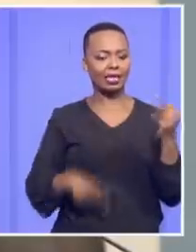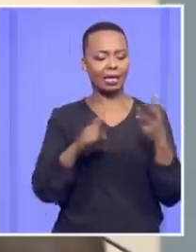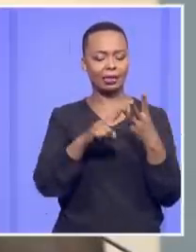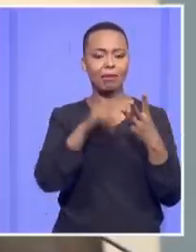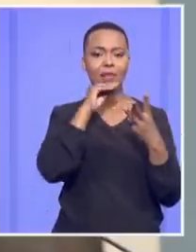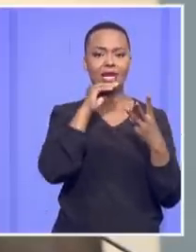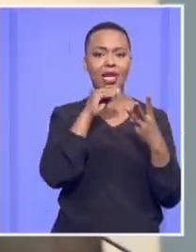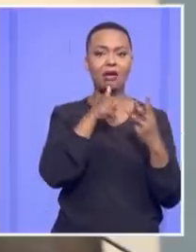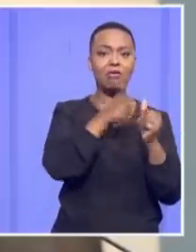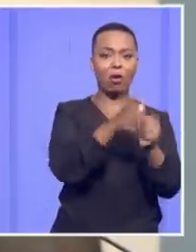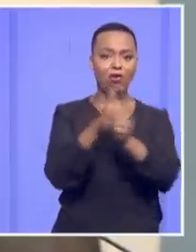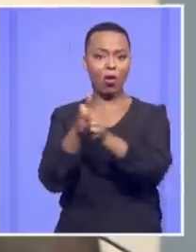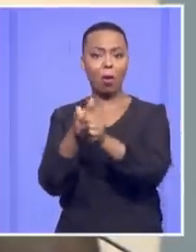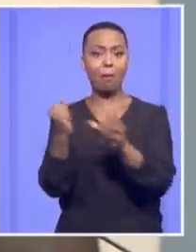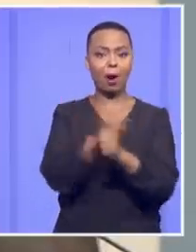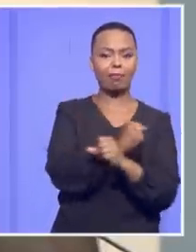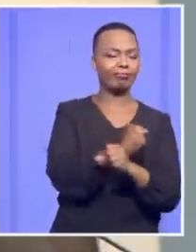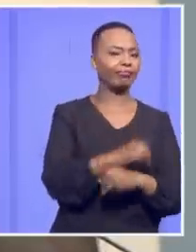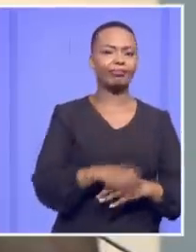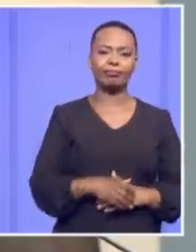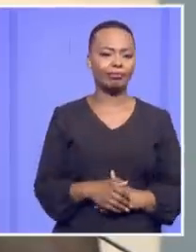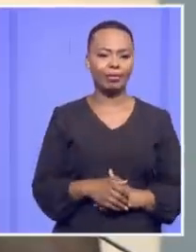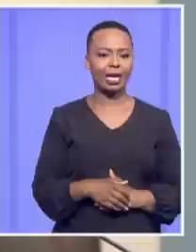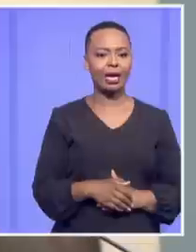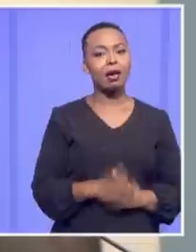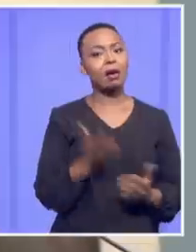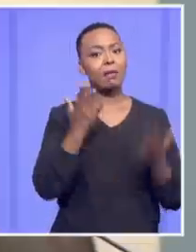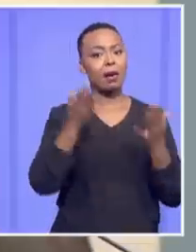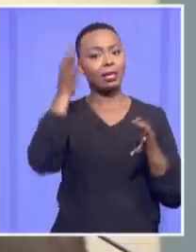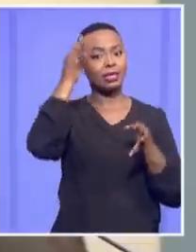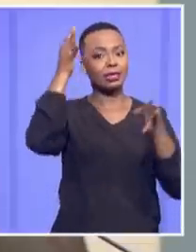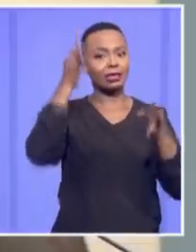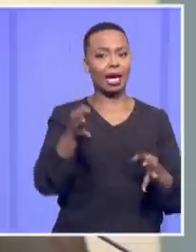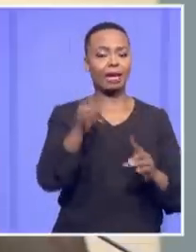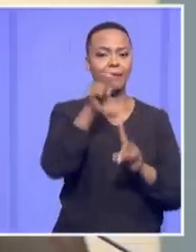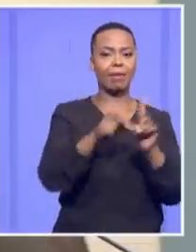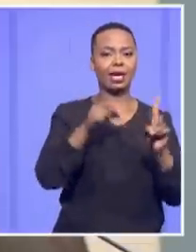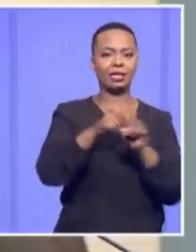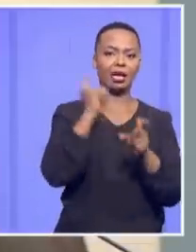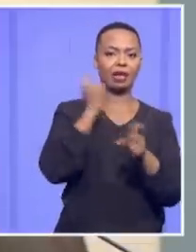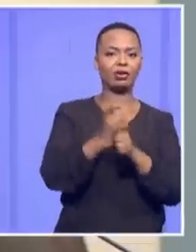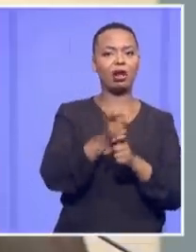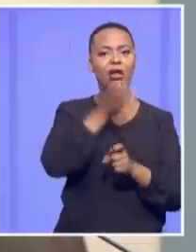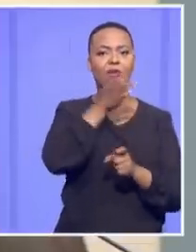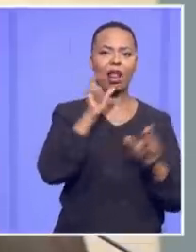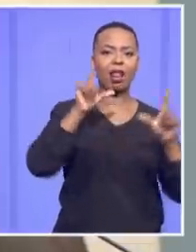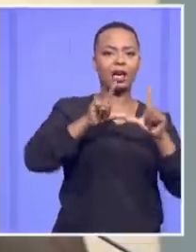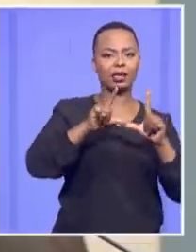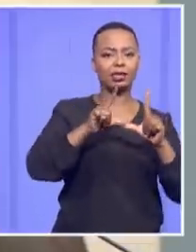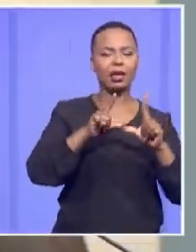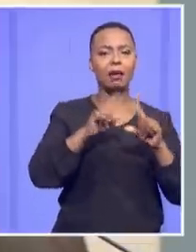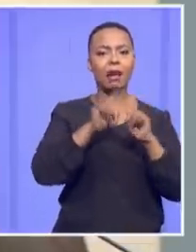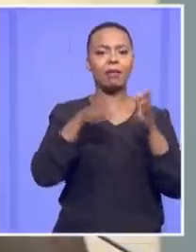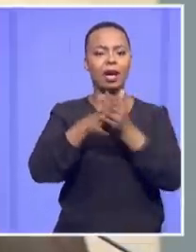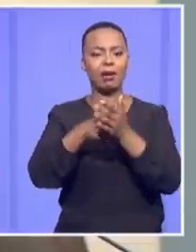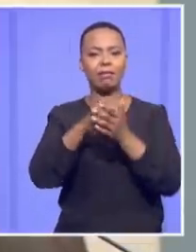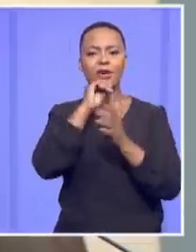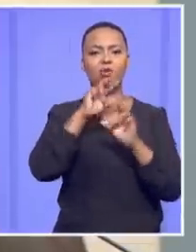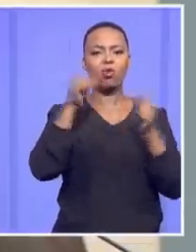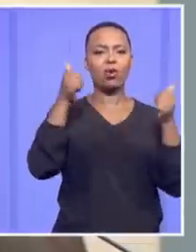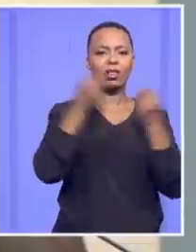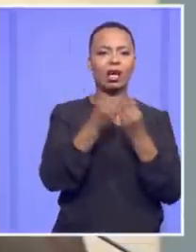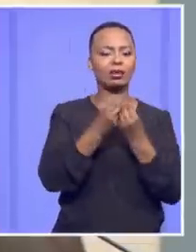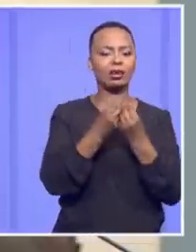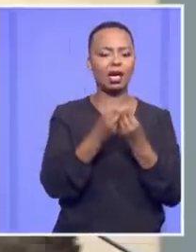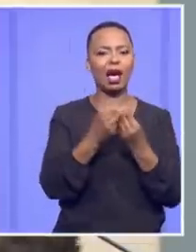in the same way. Deciding that someone who's refusing a liquor license is biased is not a very significant thing in the great scheme of things. There'll